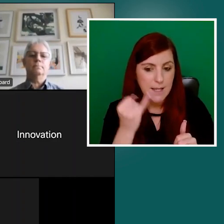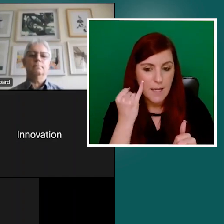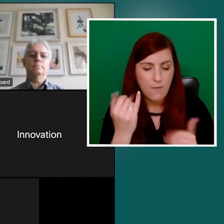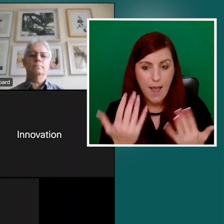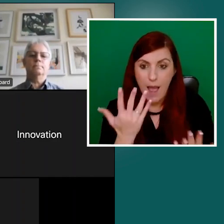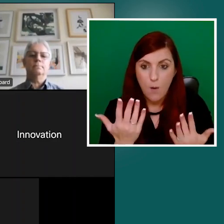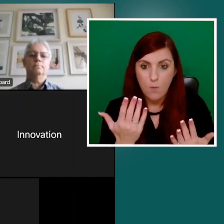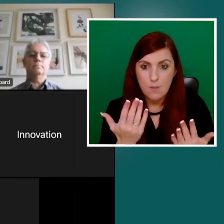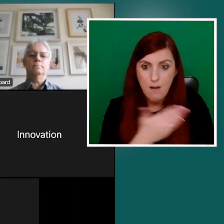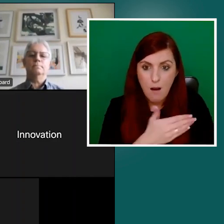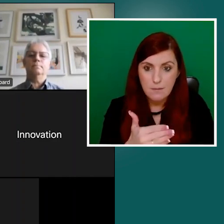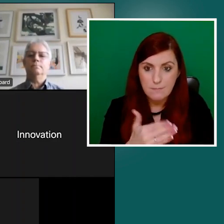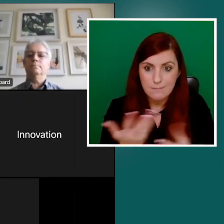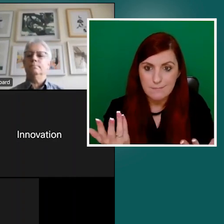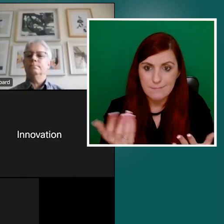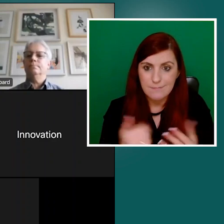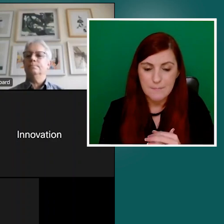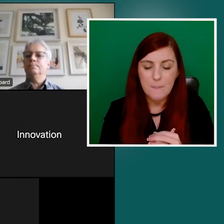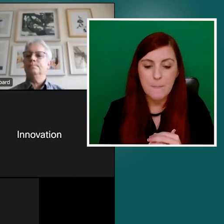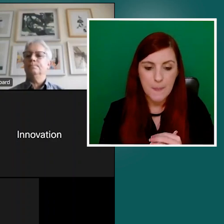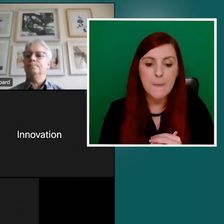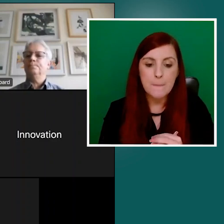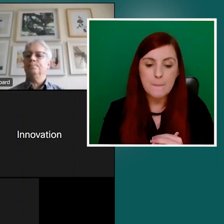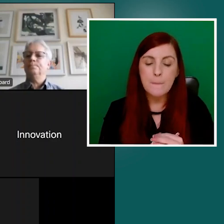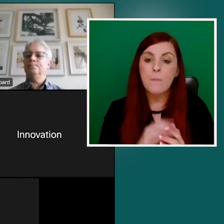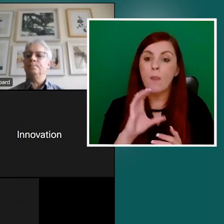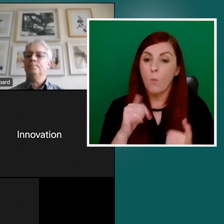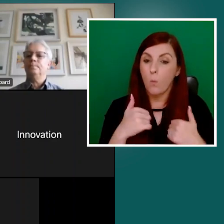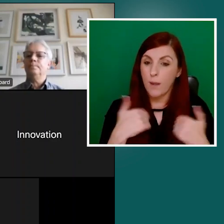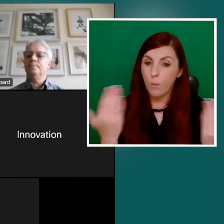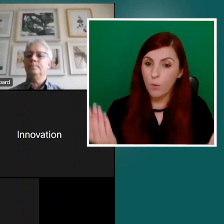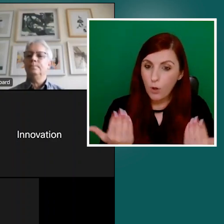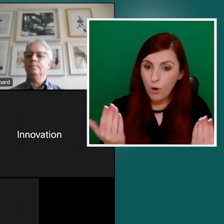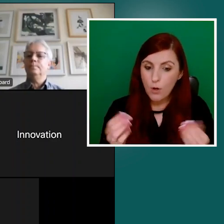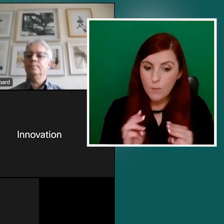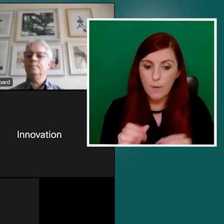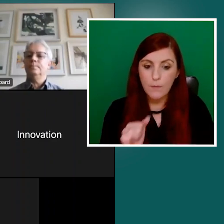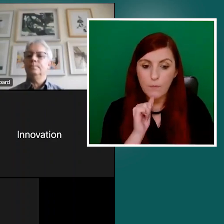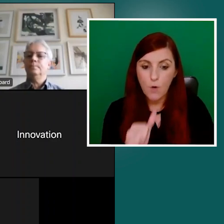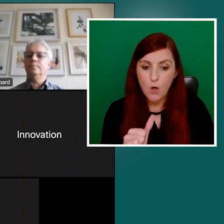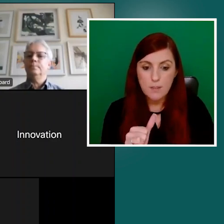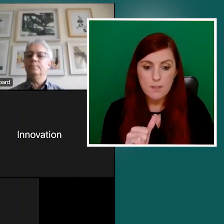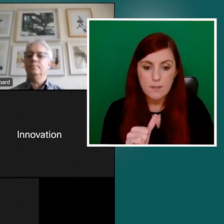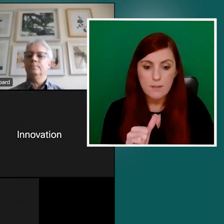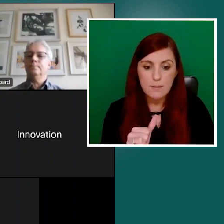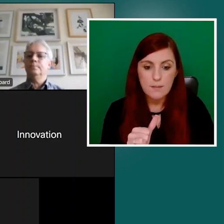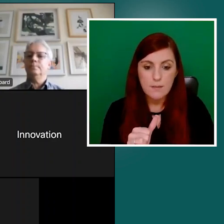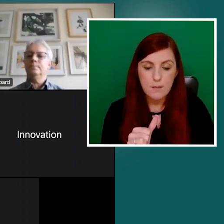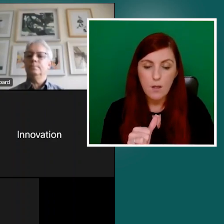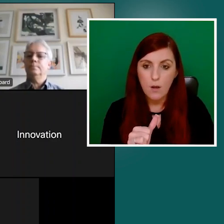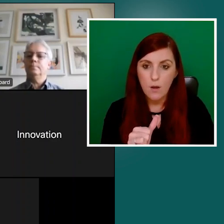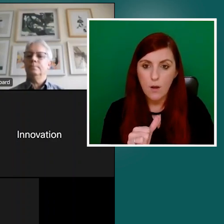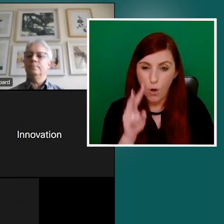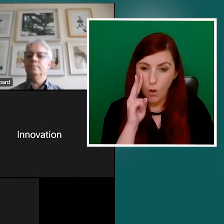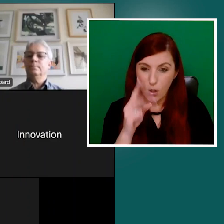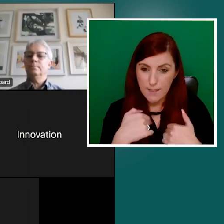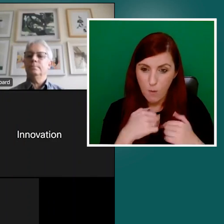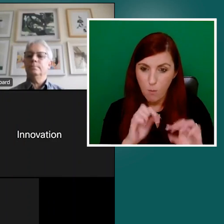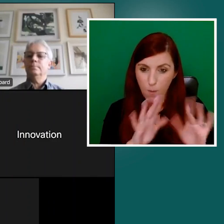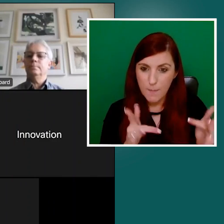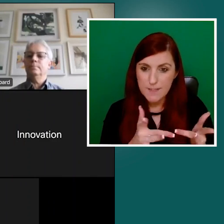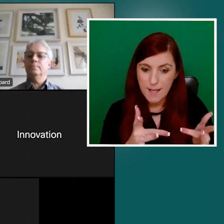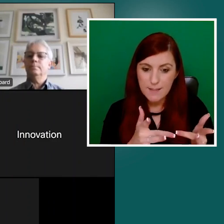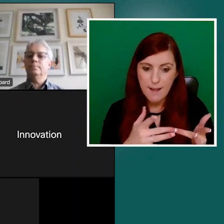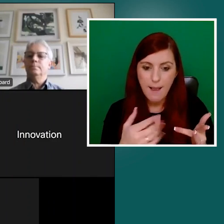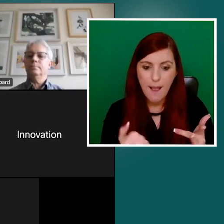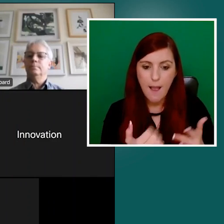we would encourage people to do in the first instance is actually have a look at our website. We have some, you know, I gave you some of the top tips, but we do have like that,